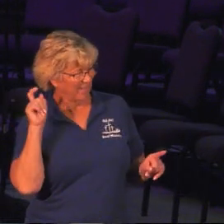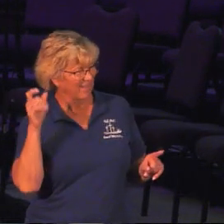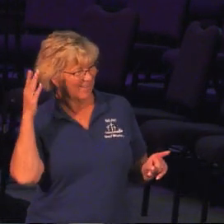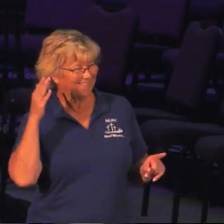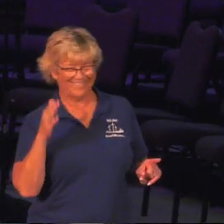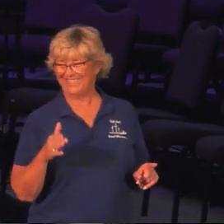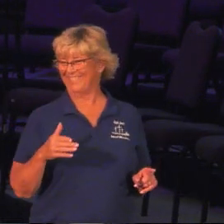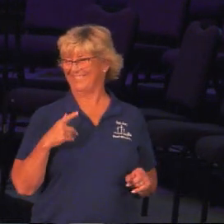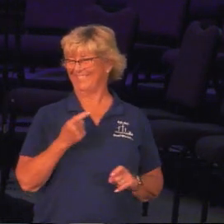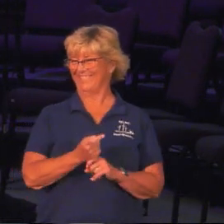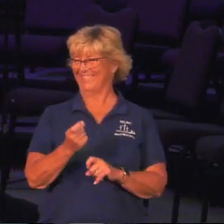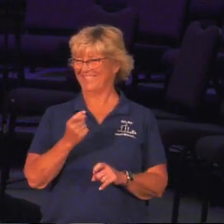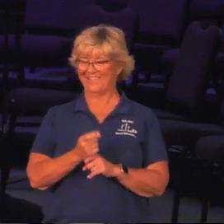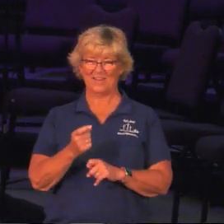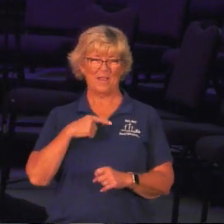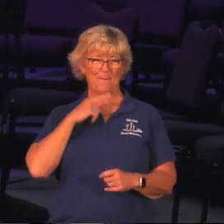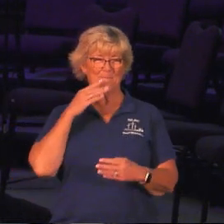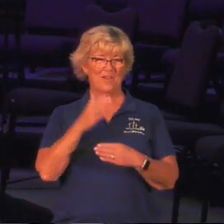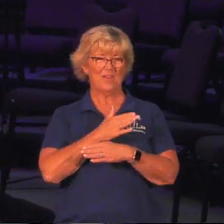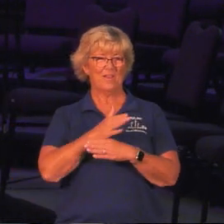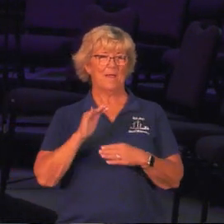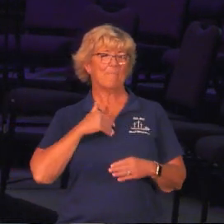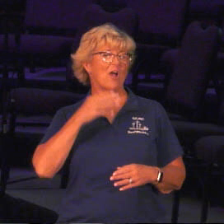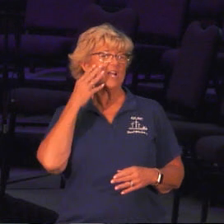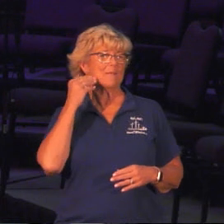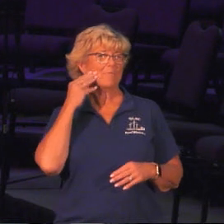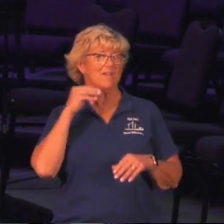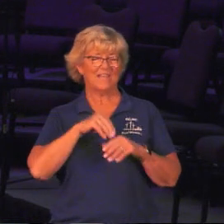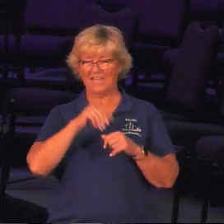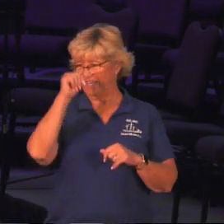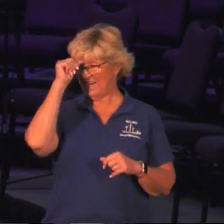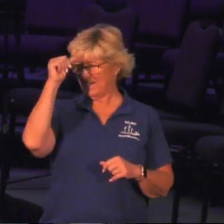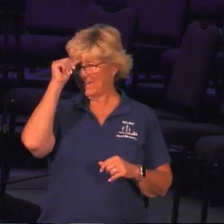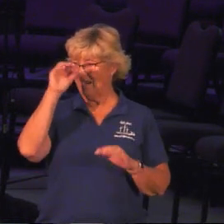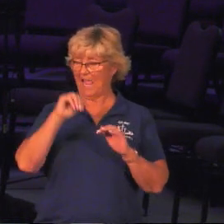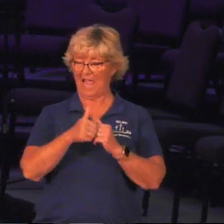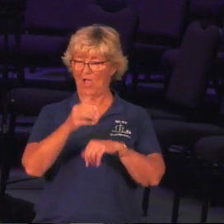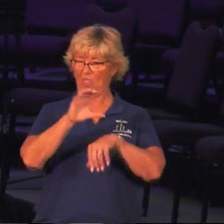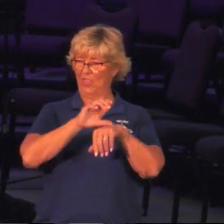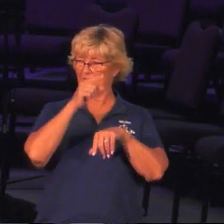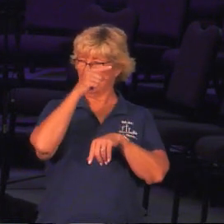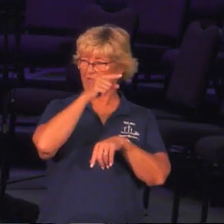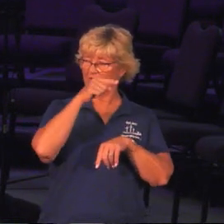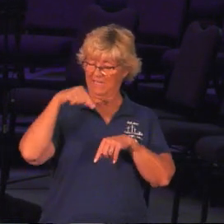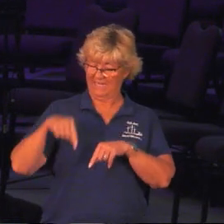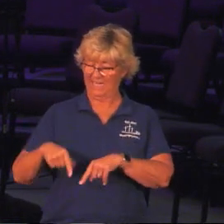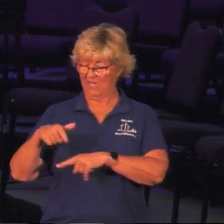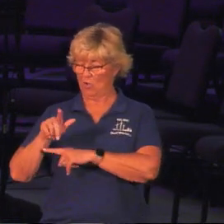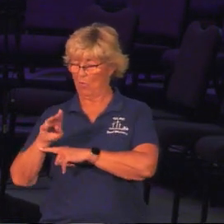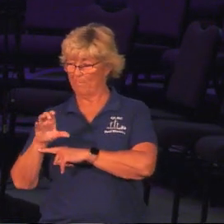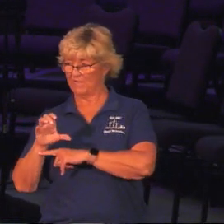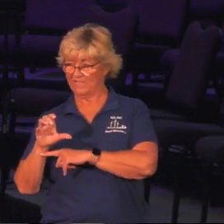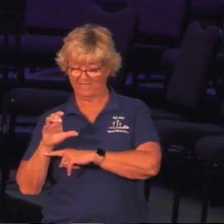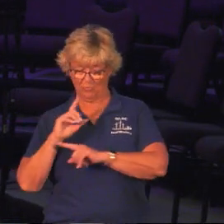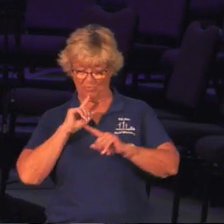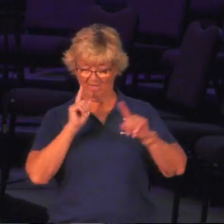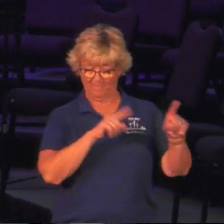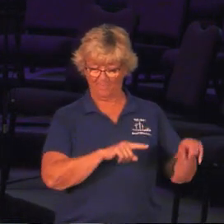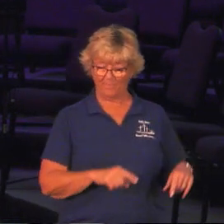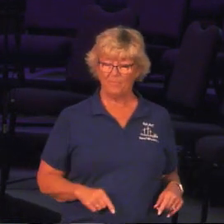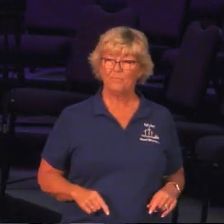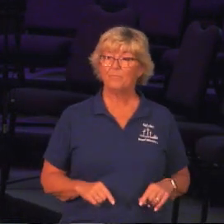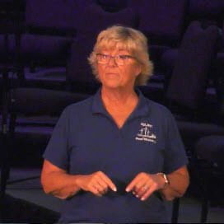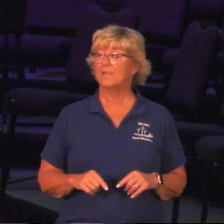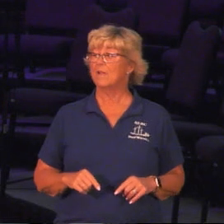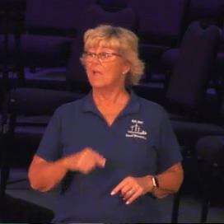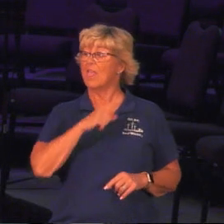So this morning, like I said, I'm going to share about our experience in India and how the church, Quail, responded. When the host first